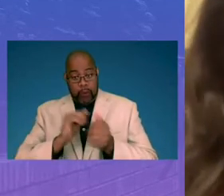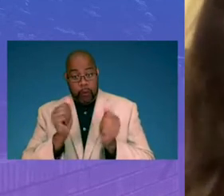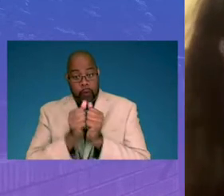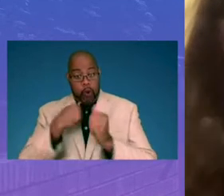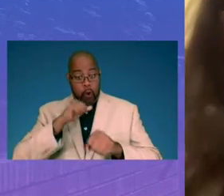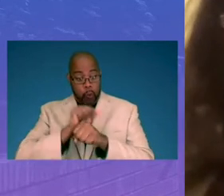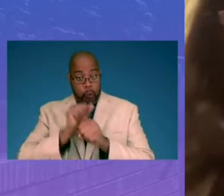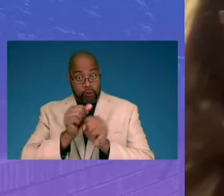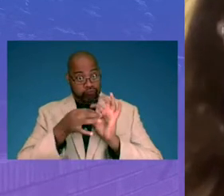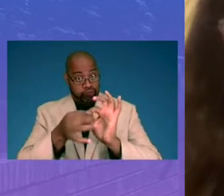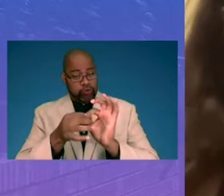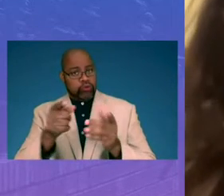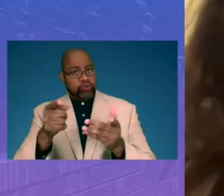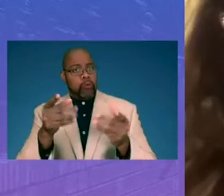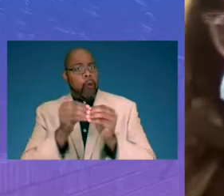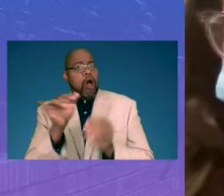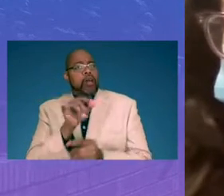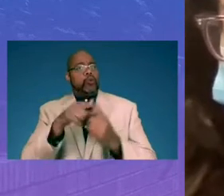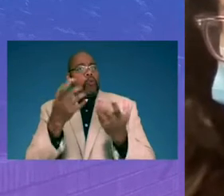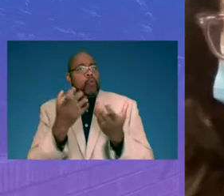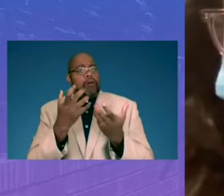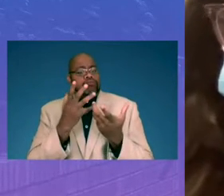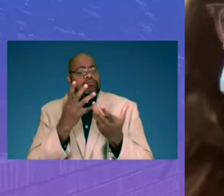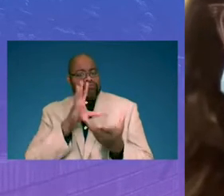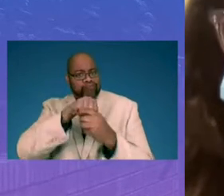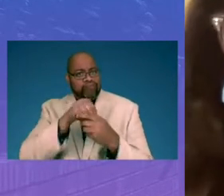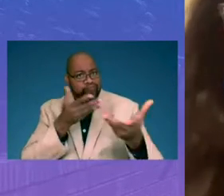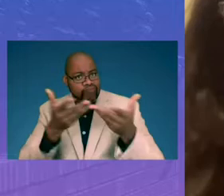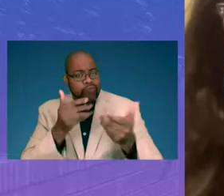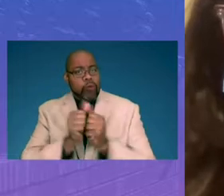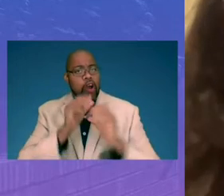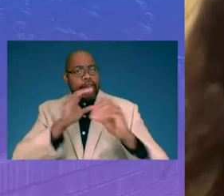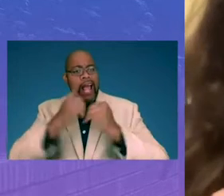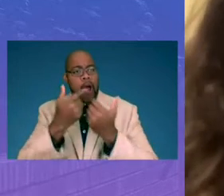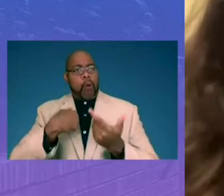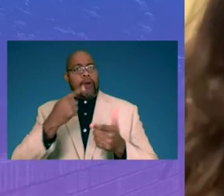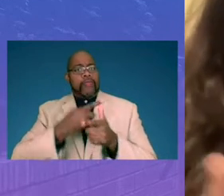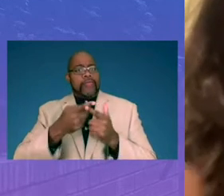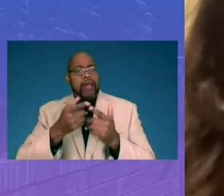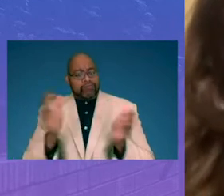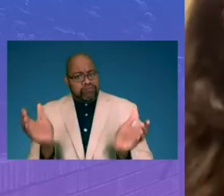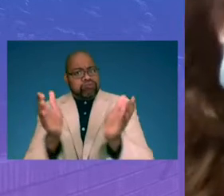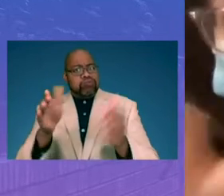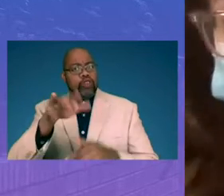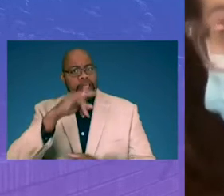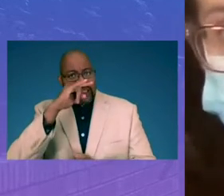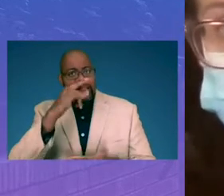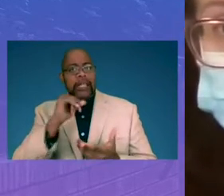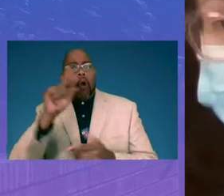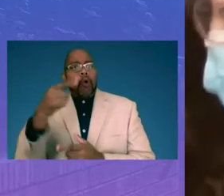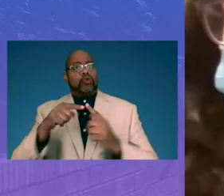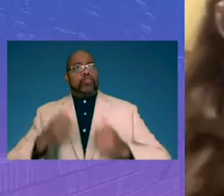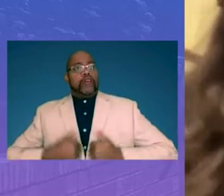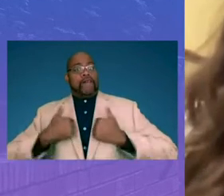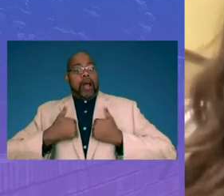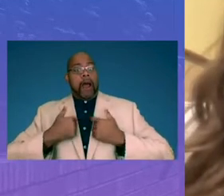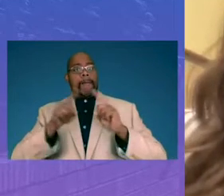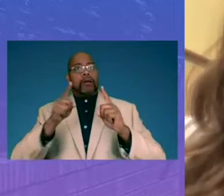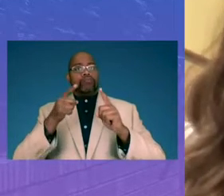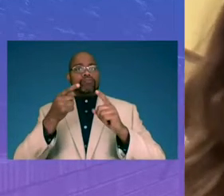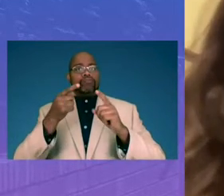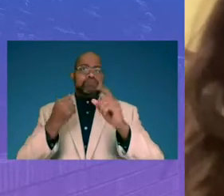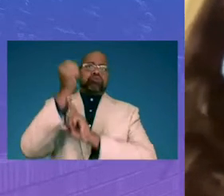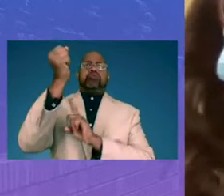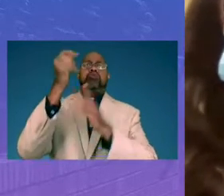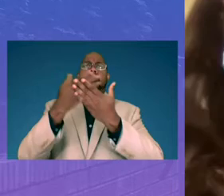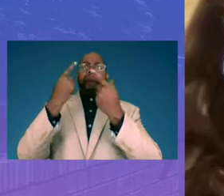you are more likely to want to engage in a conversation about how do we then push your child, not just to survival, but to excellence. So the idea is to